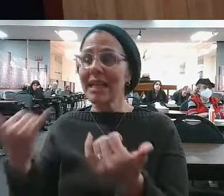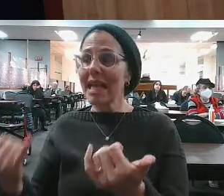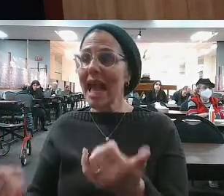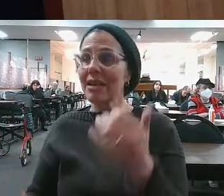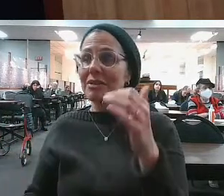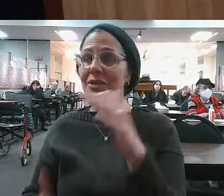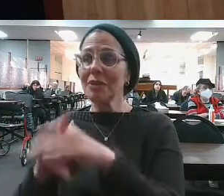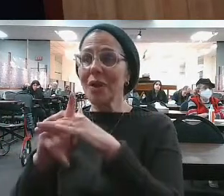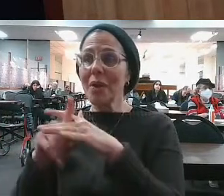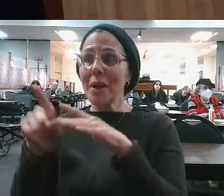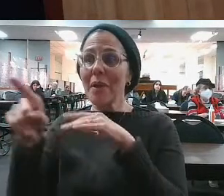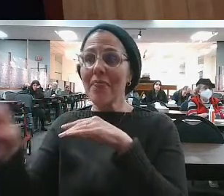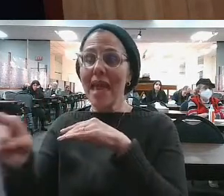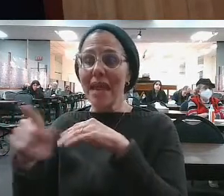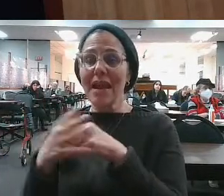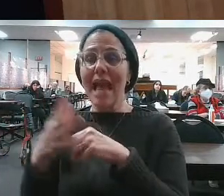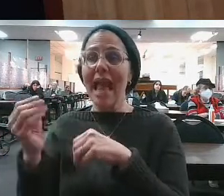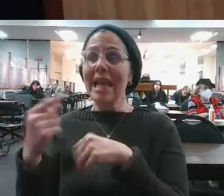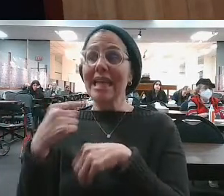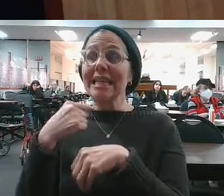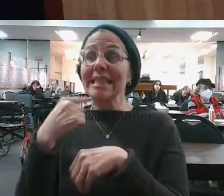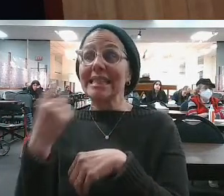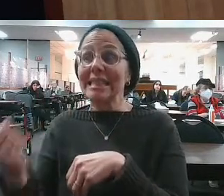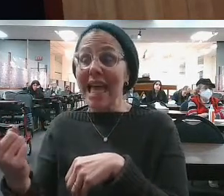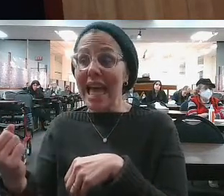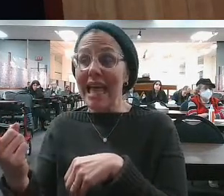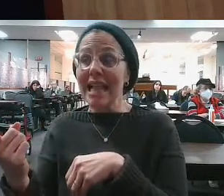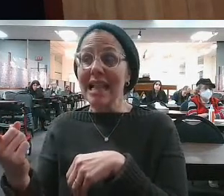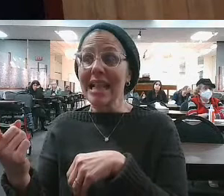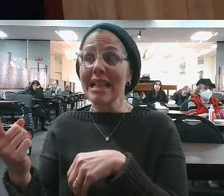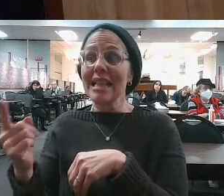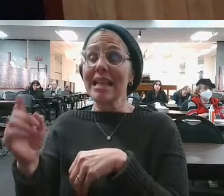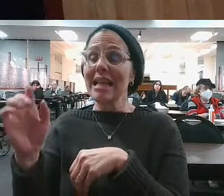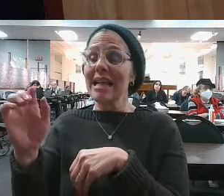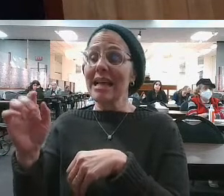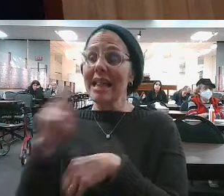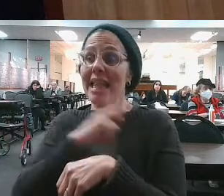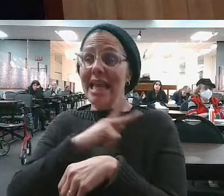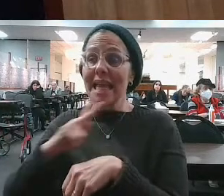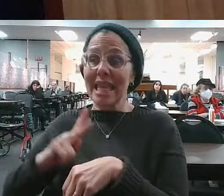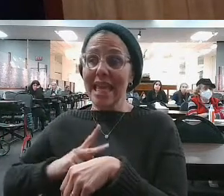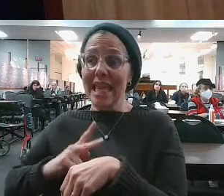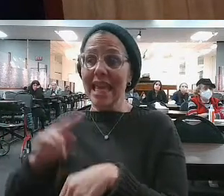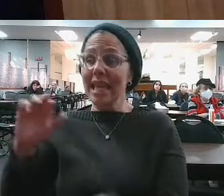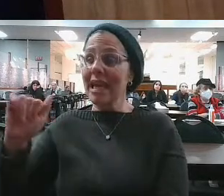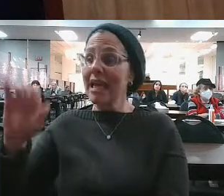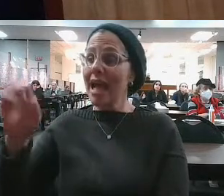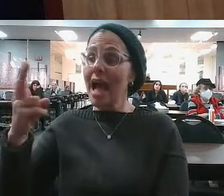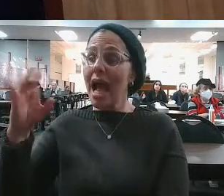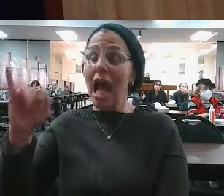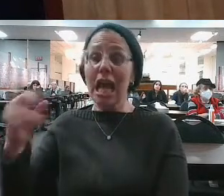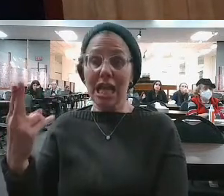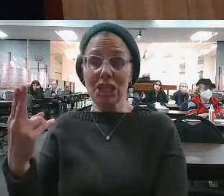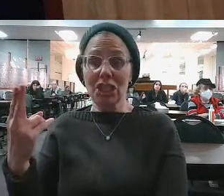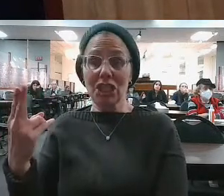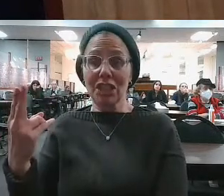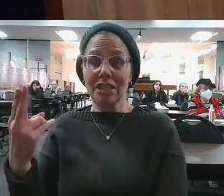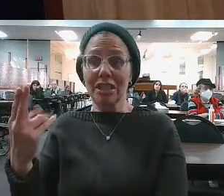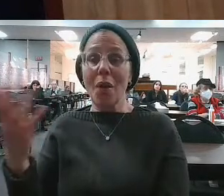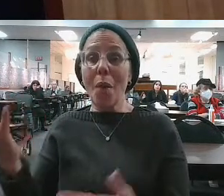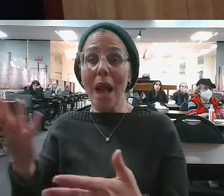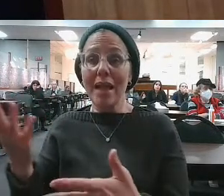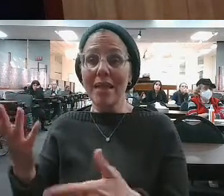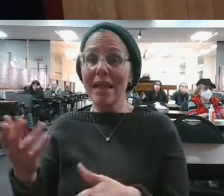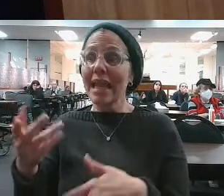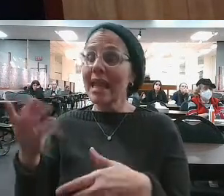in this foreign town. And they tell Achish. They tell Achish, the king. David's here. Here is our opportunity to